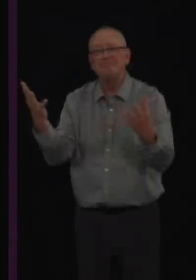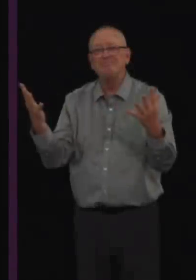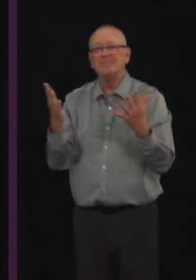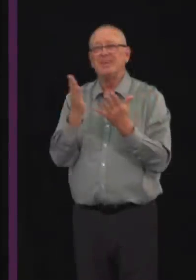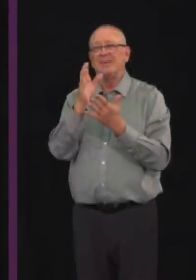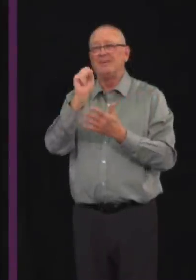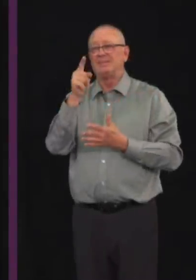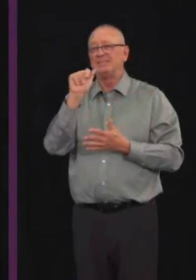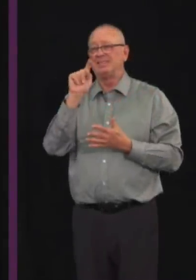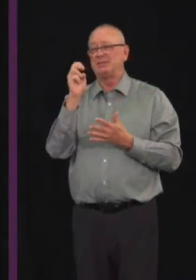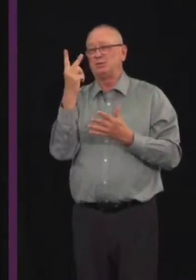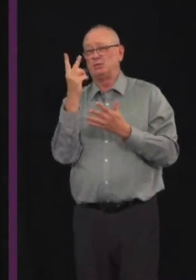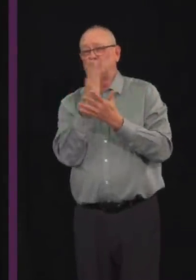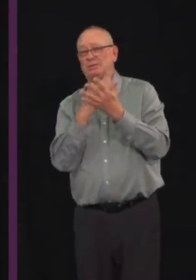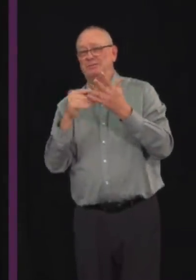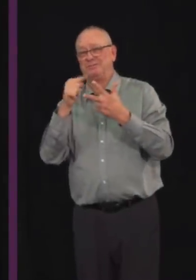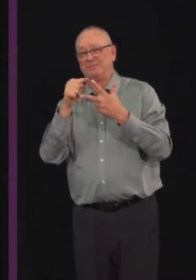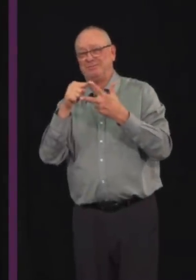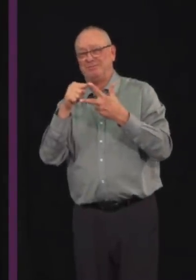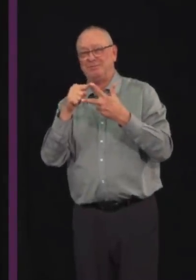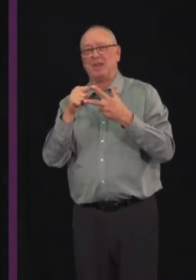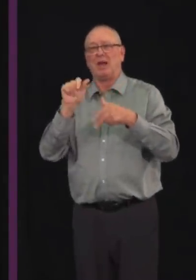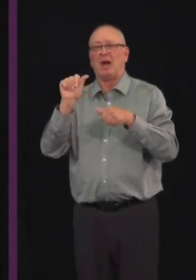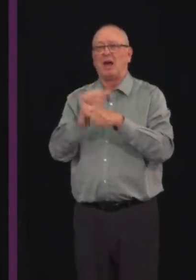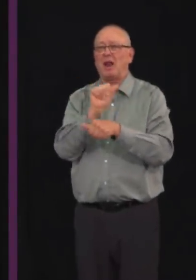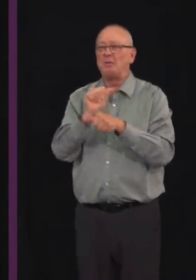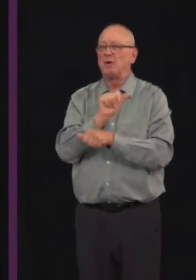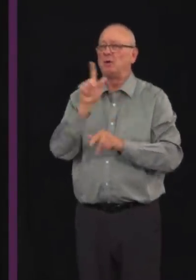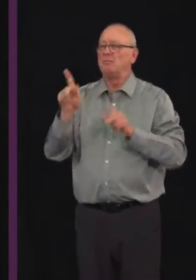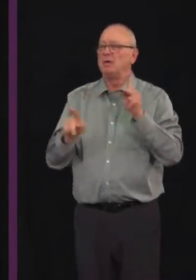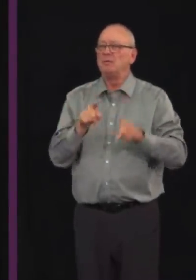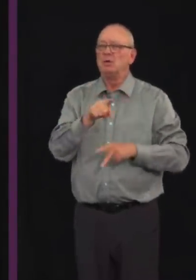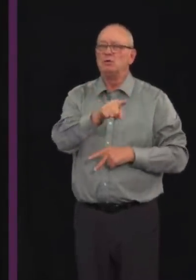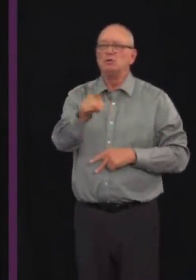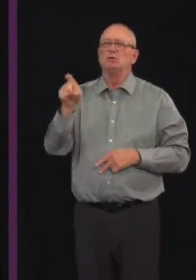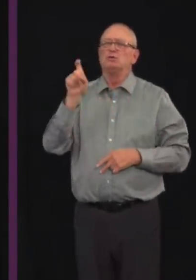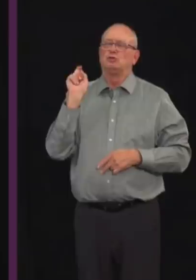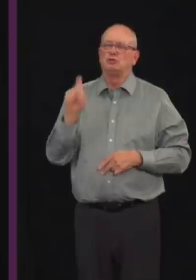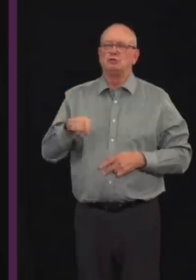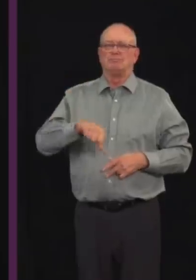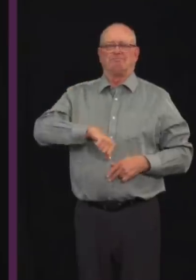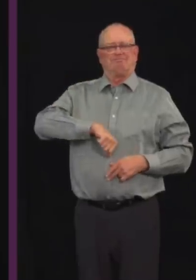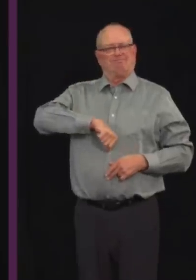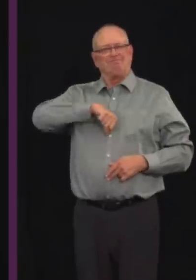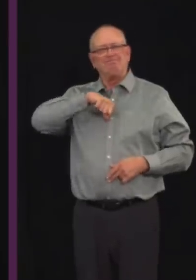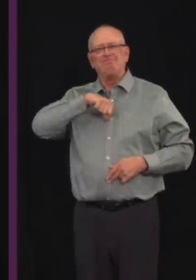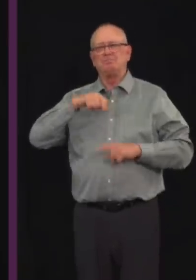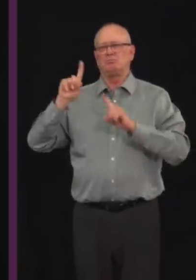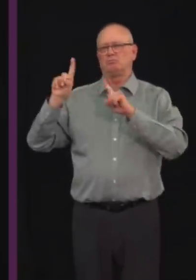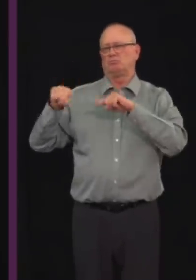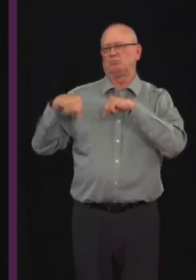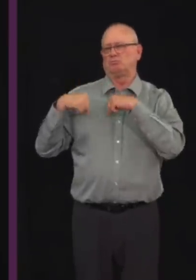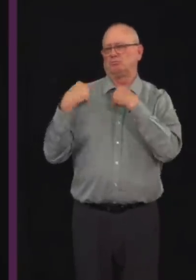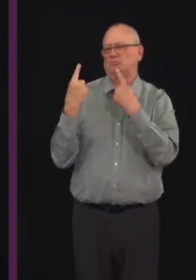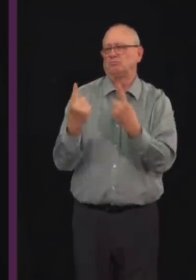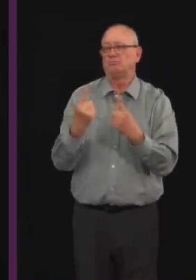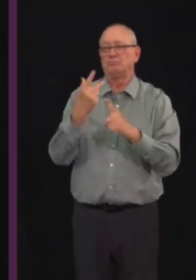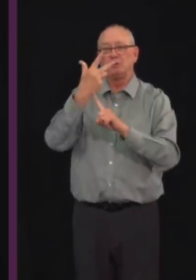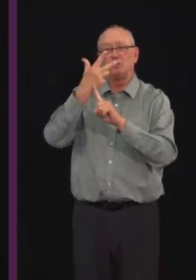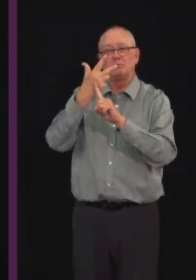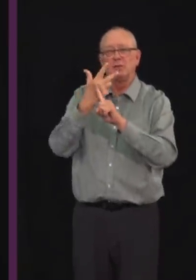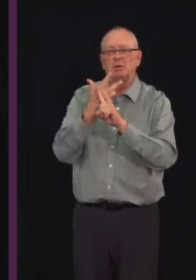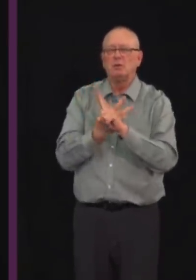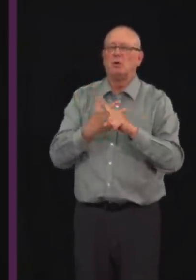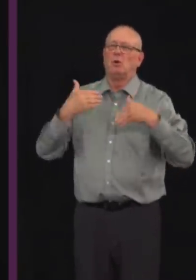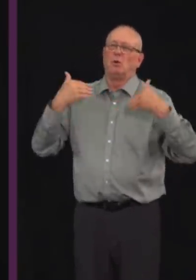Albertans should be very proud of their response to the COVID-19 pandemic. The last three tough months have left us